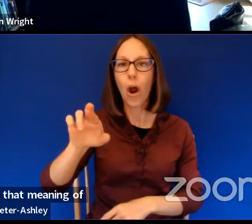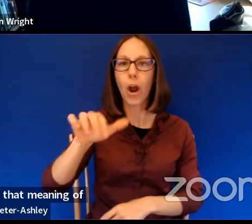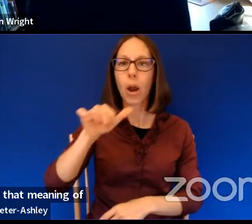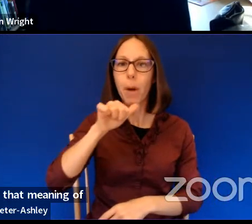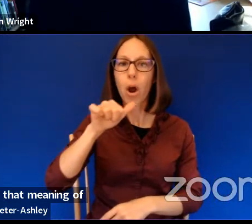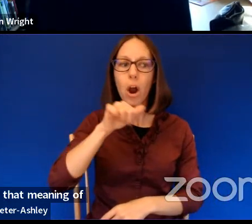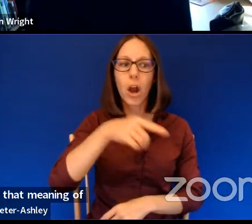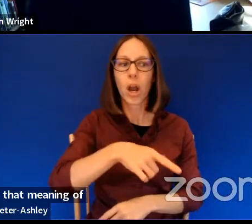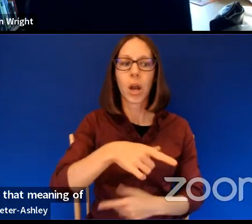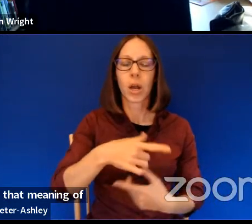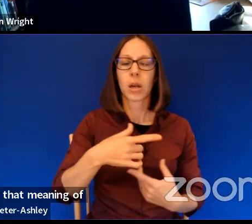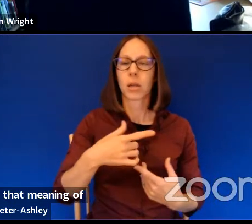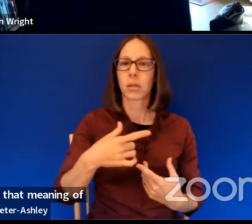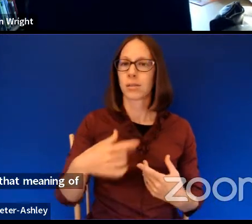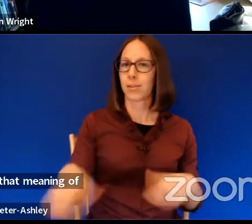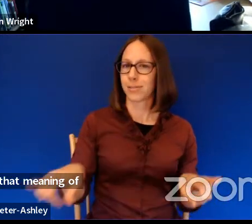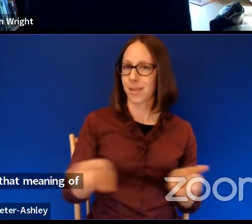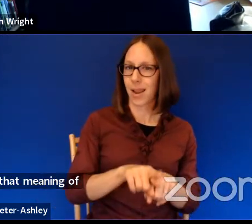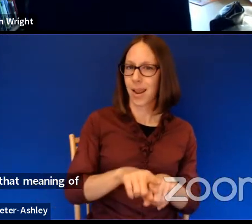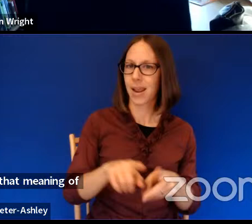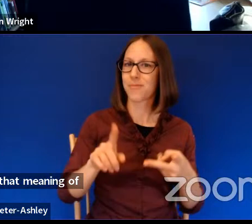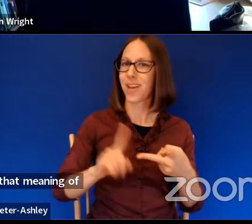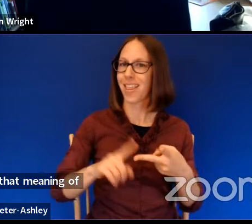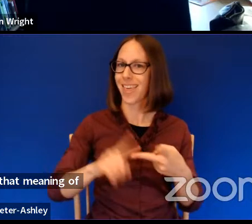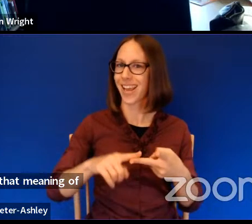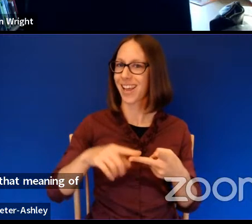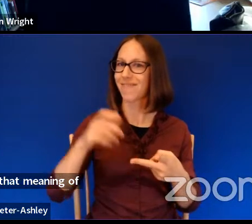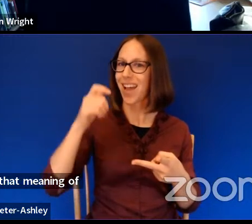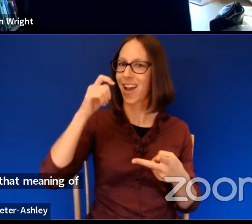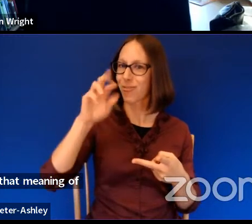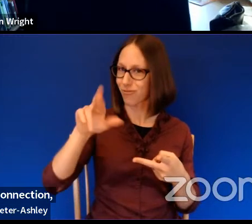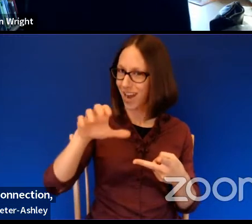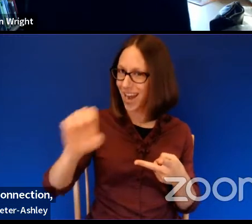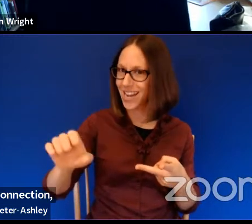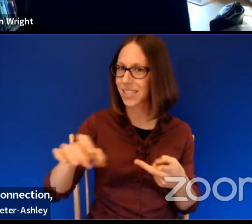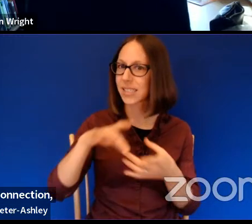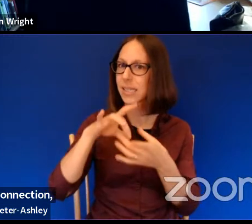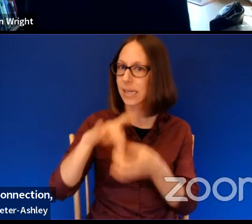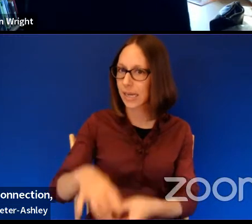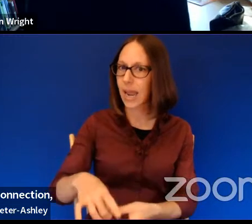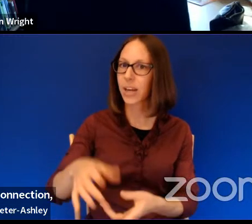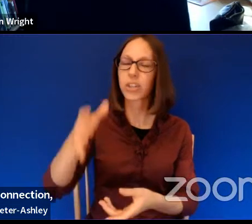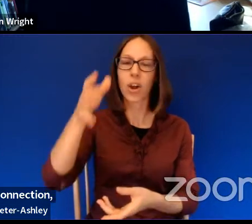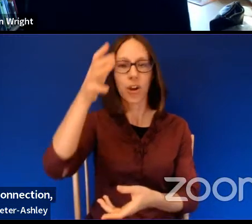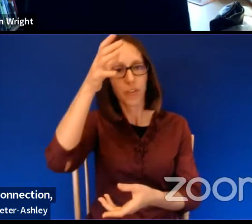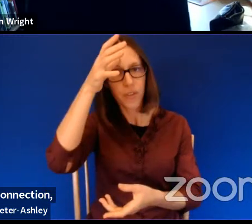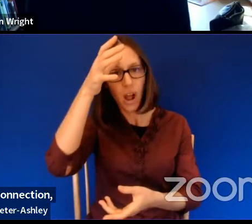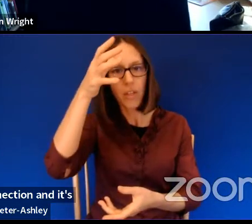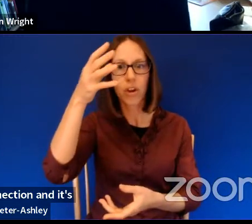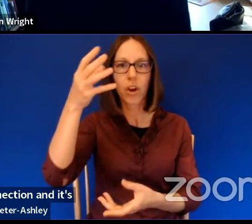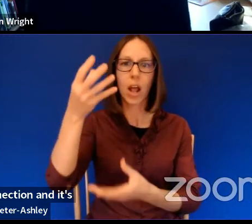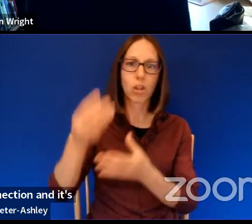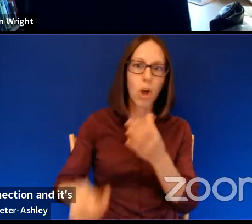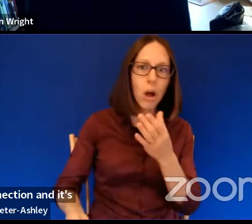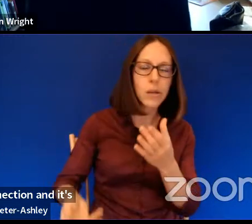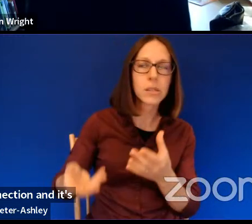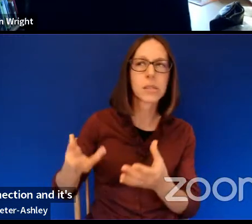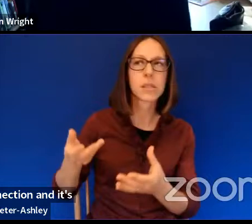also I think about race and connection and, um, it's about fathers and loss. Um,